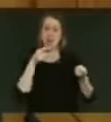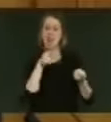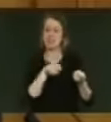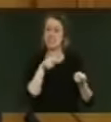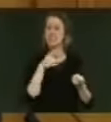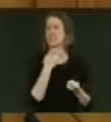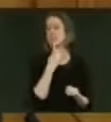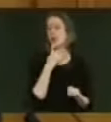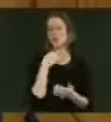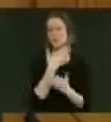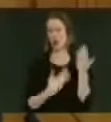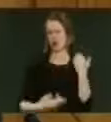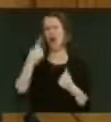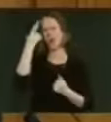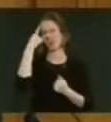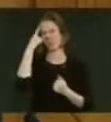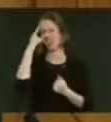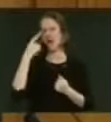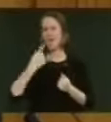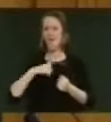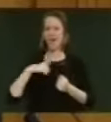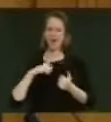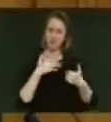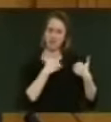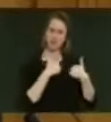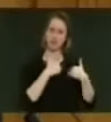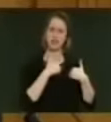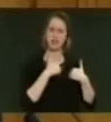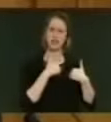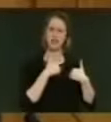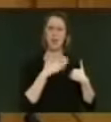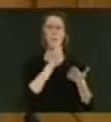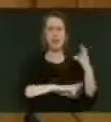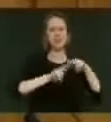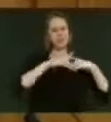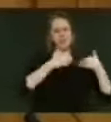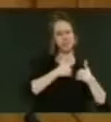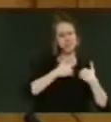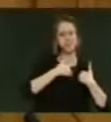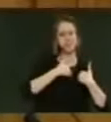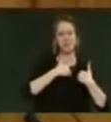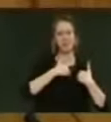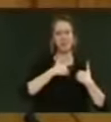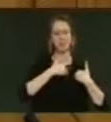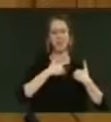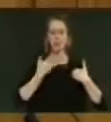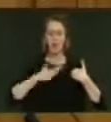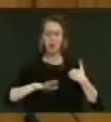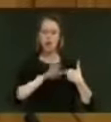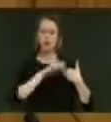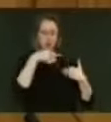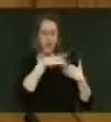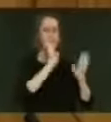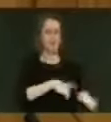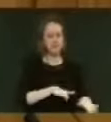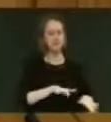a very simple story I think Mr Speaker because the responsibility of liable parents is to make child support payments.